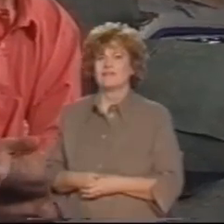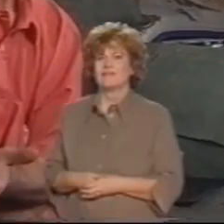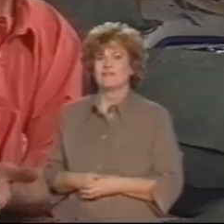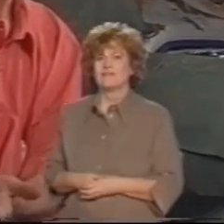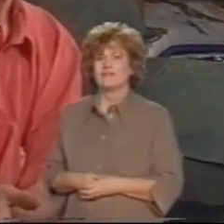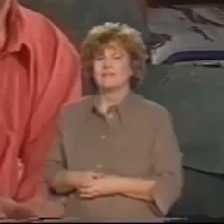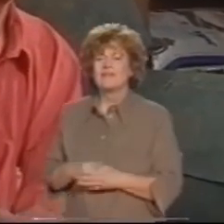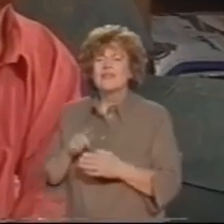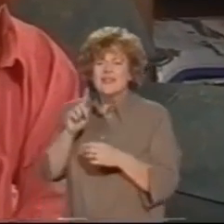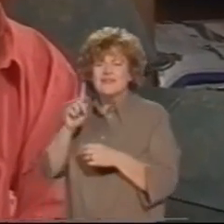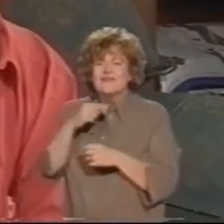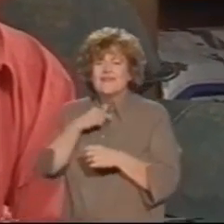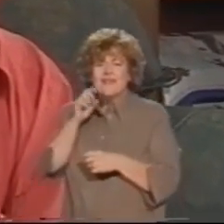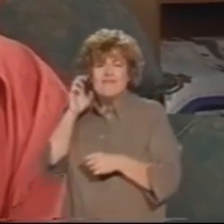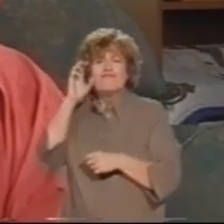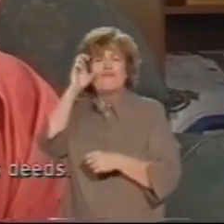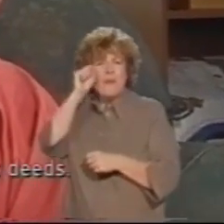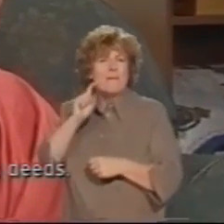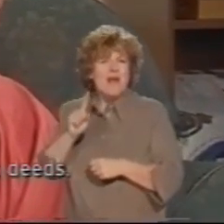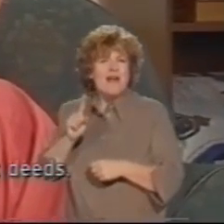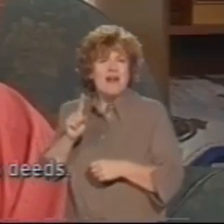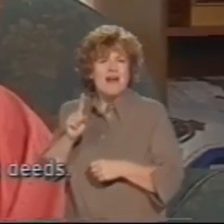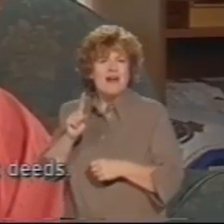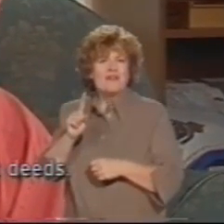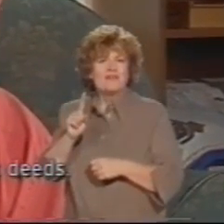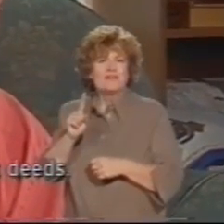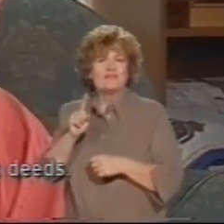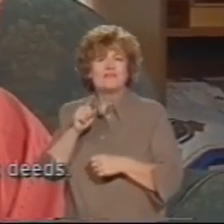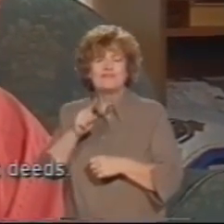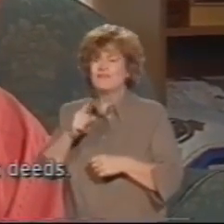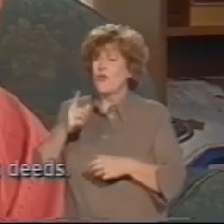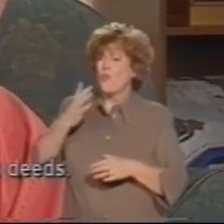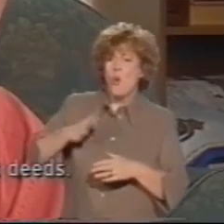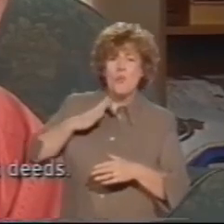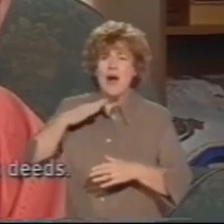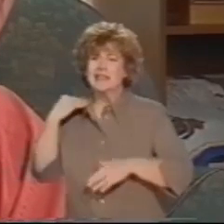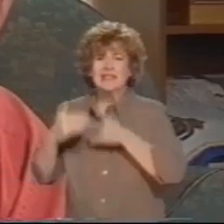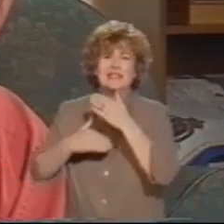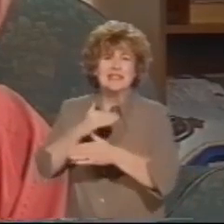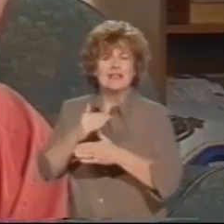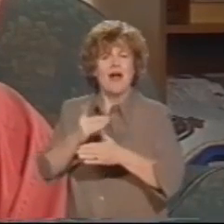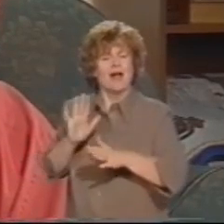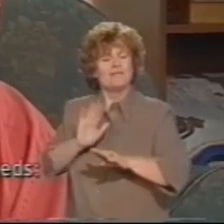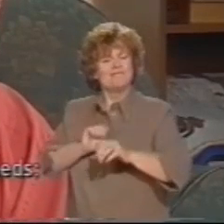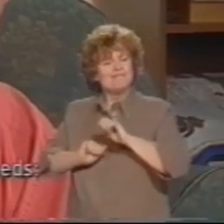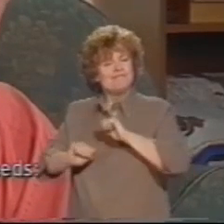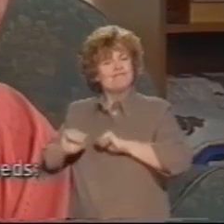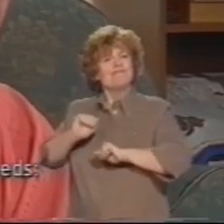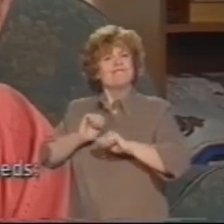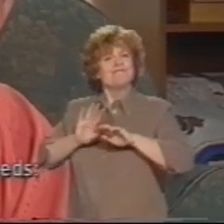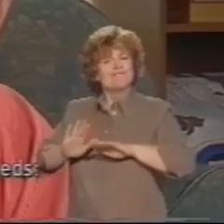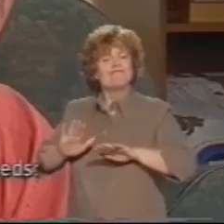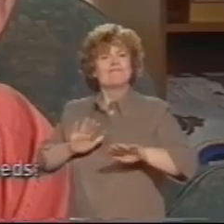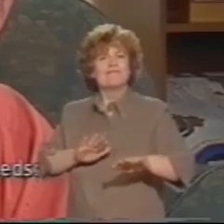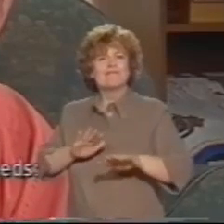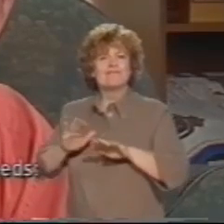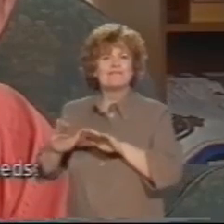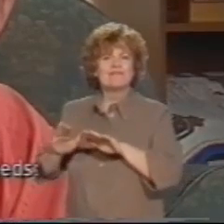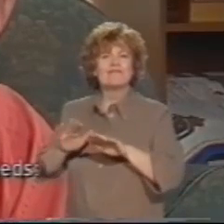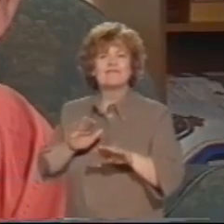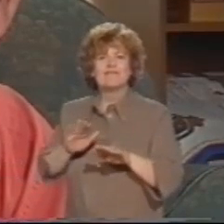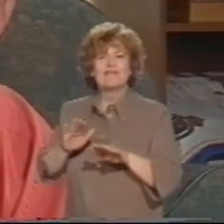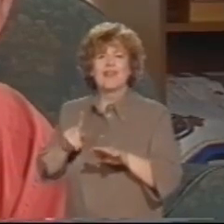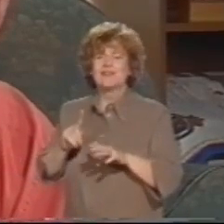If I can remember, remember, control your wish to do great deeds. Do not forget the little